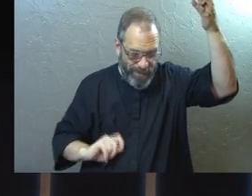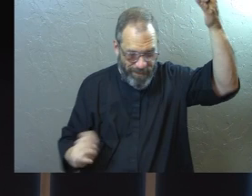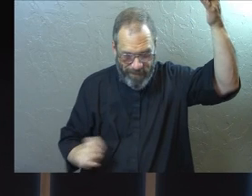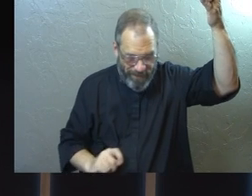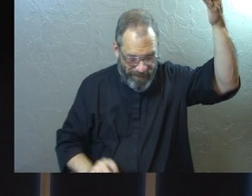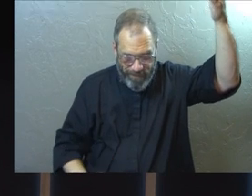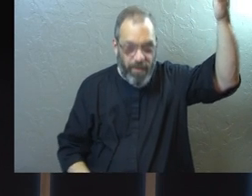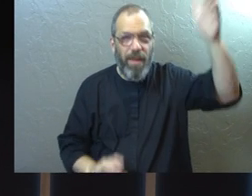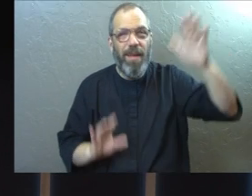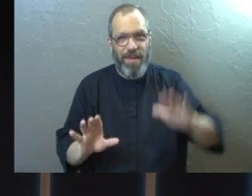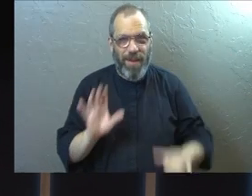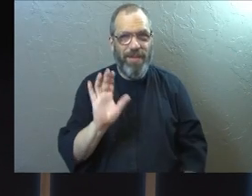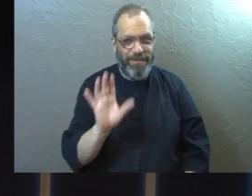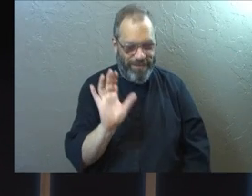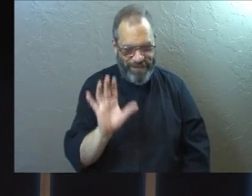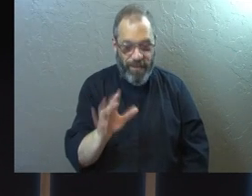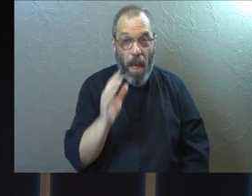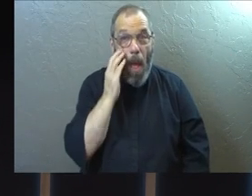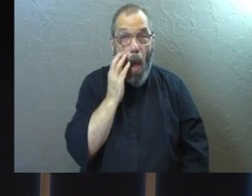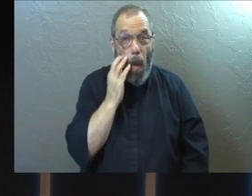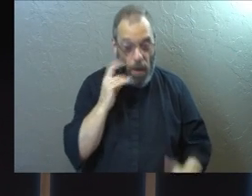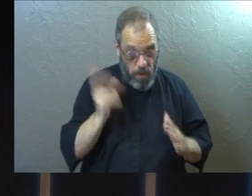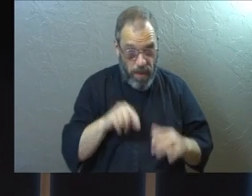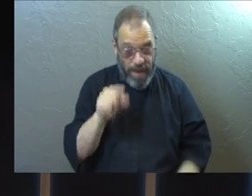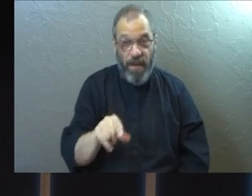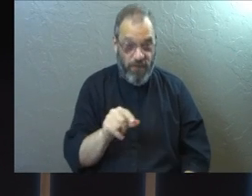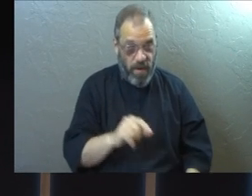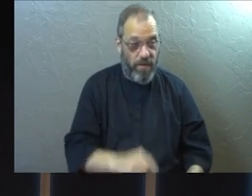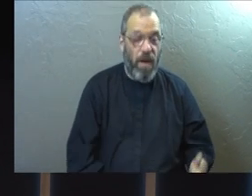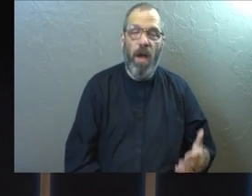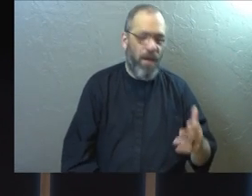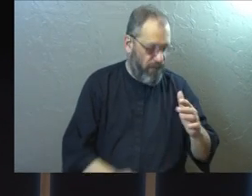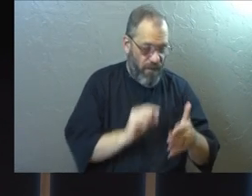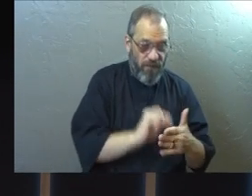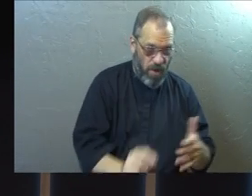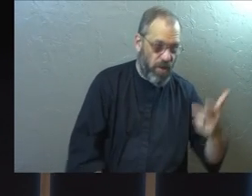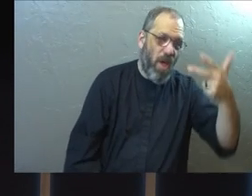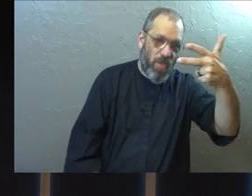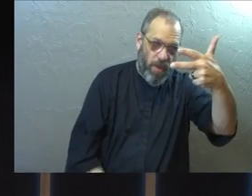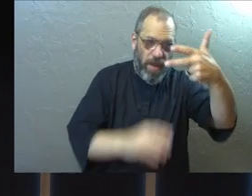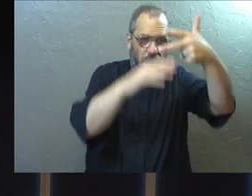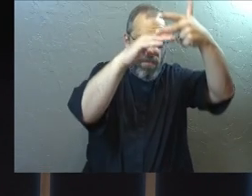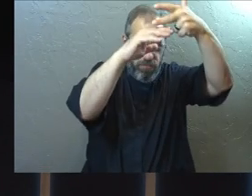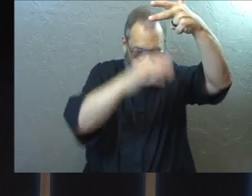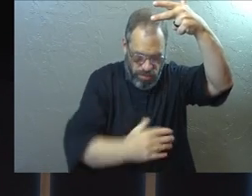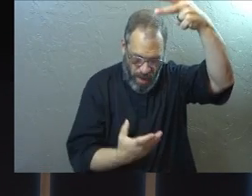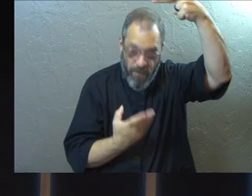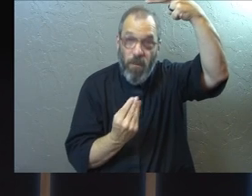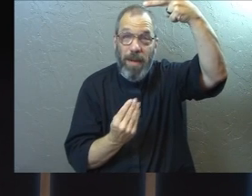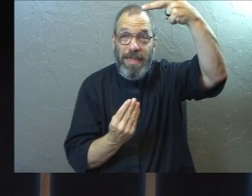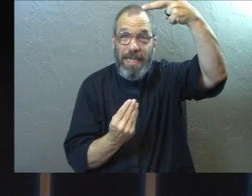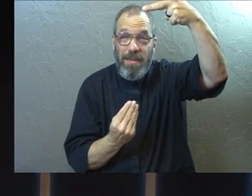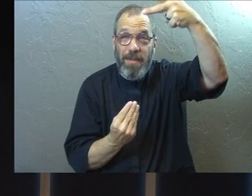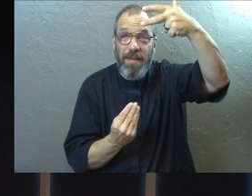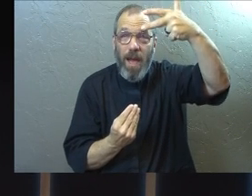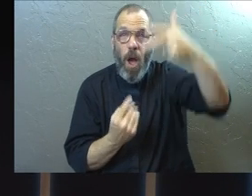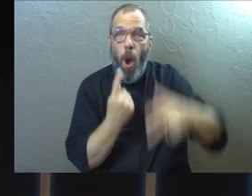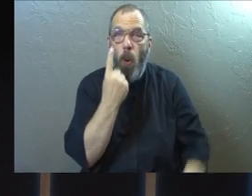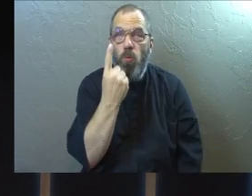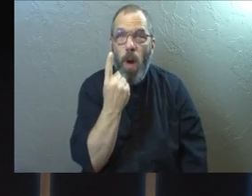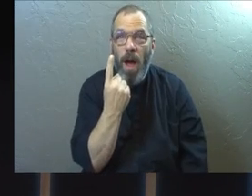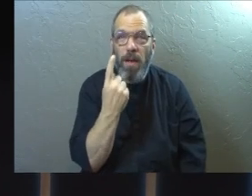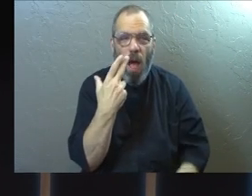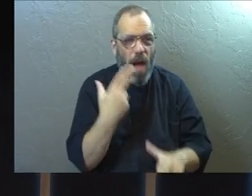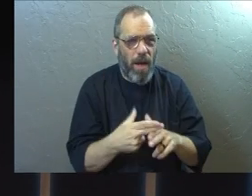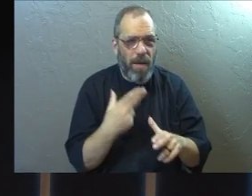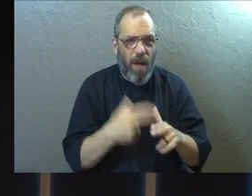And this is what you get. So what you're going to read from verse 13 or first 3, sorry, all the way down through verse 14 is one.